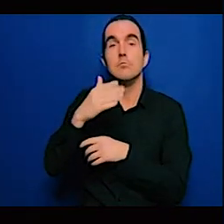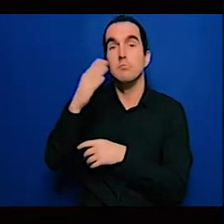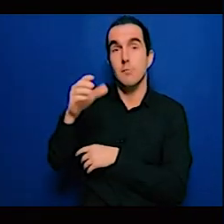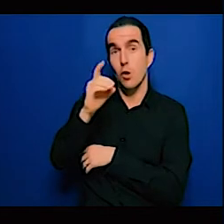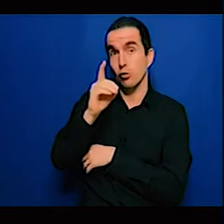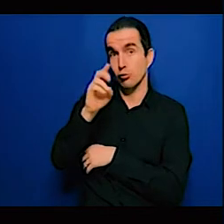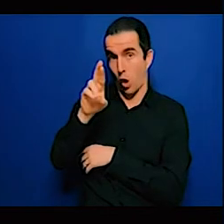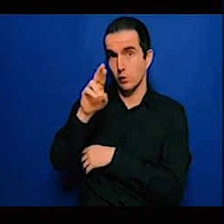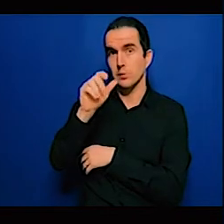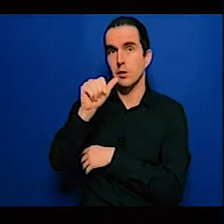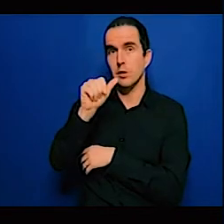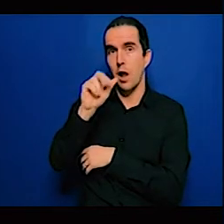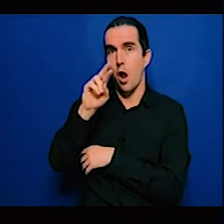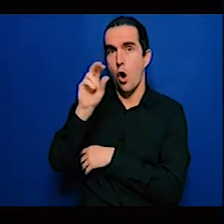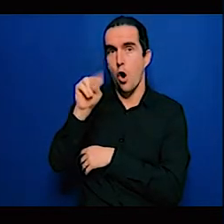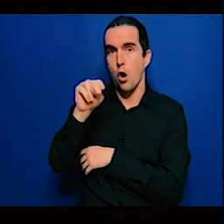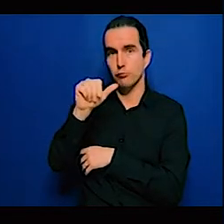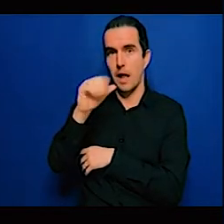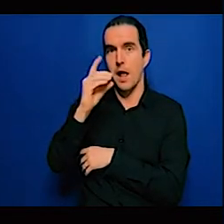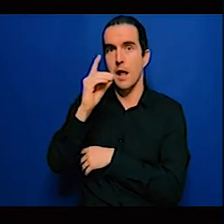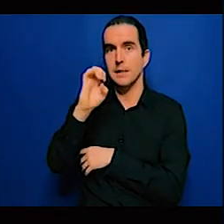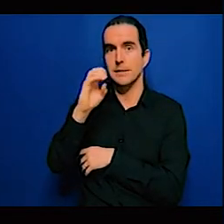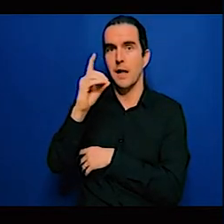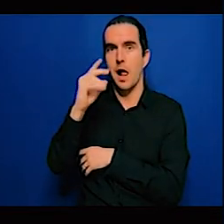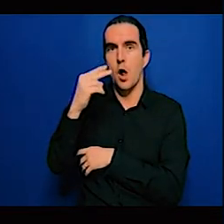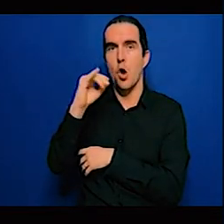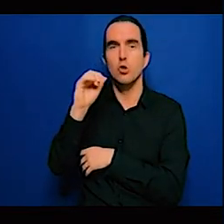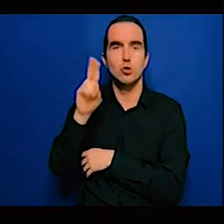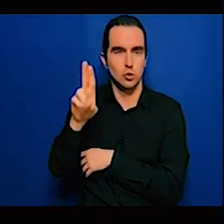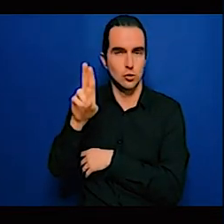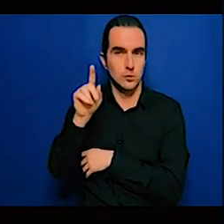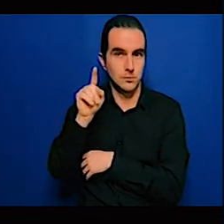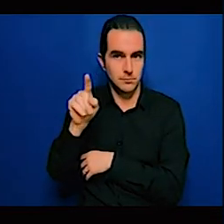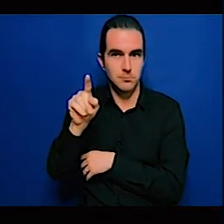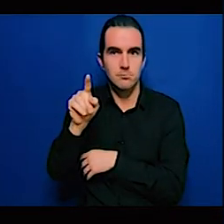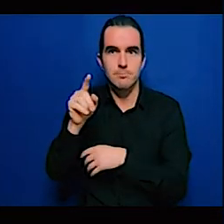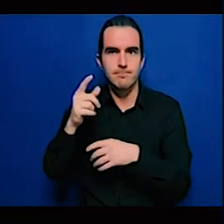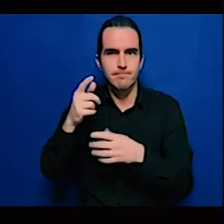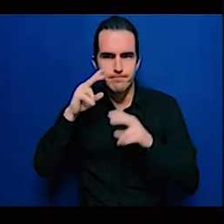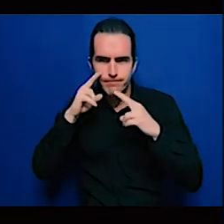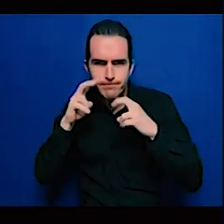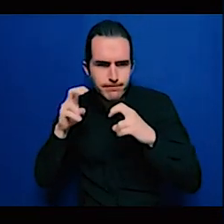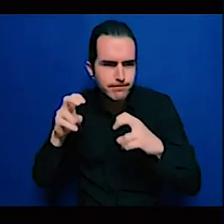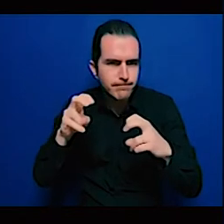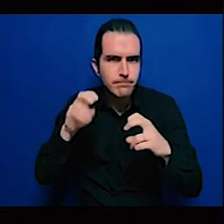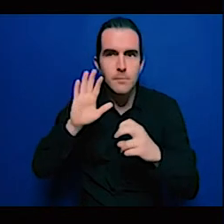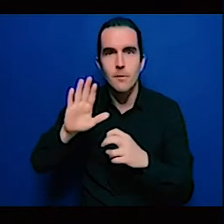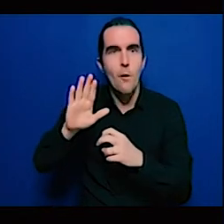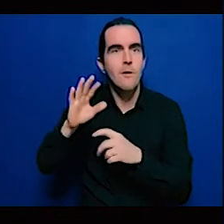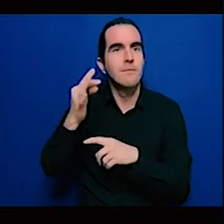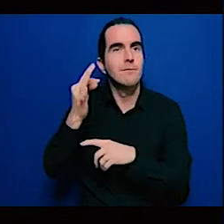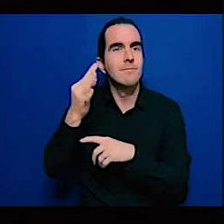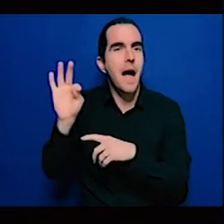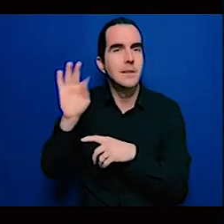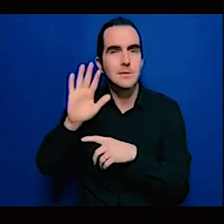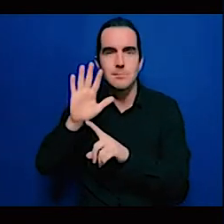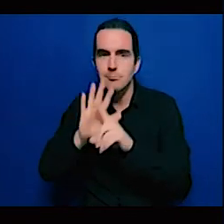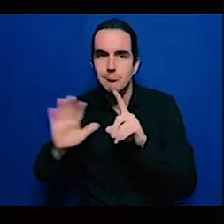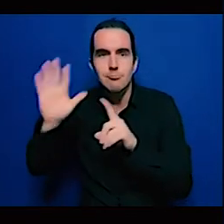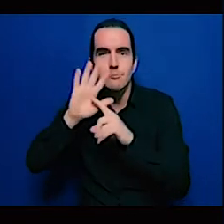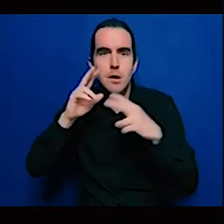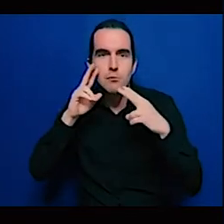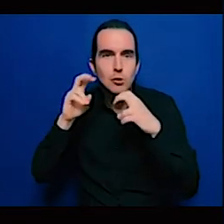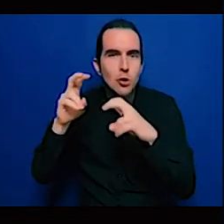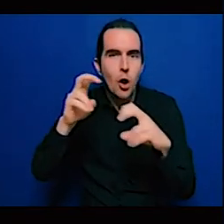Shalomane Kwakam, founder and Chief Executive of Brain Consulting and Co